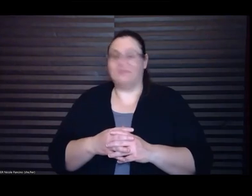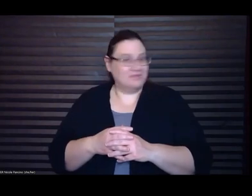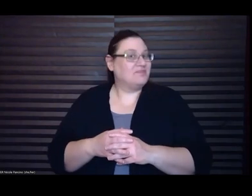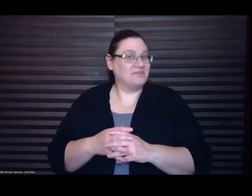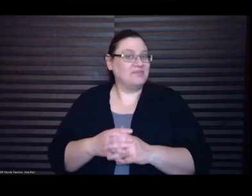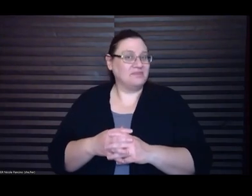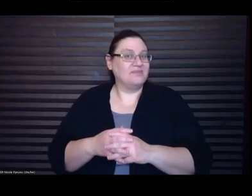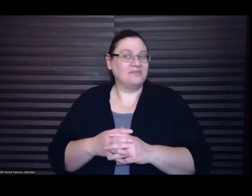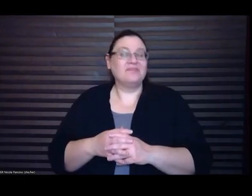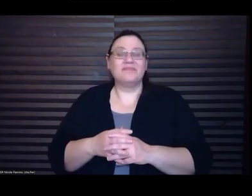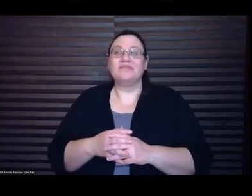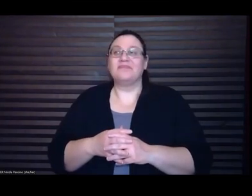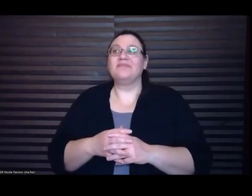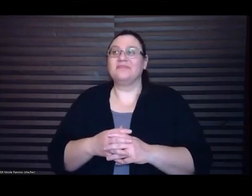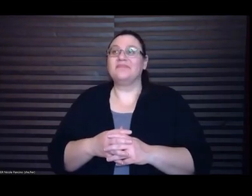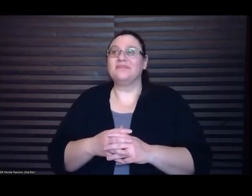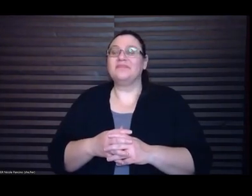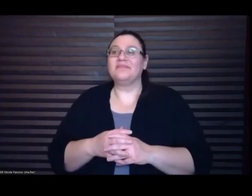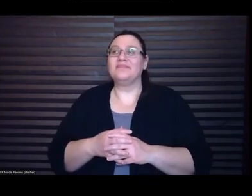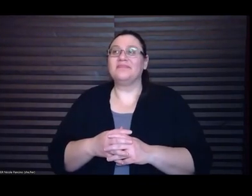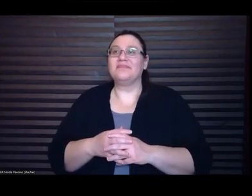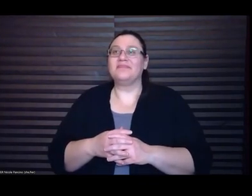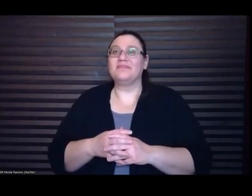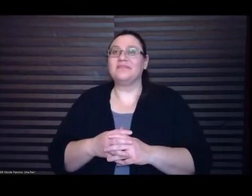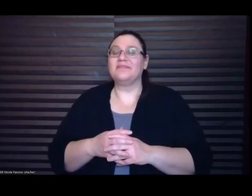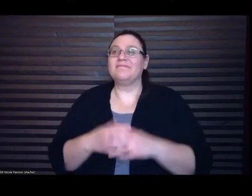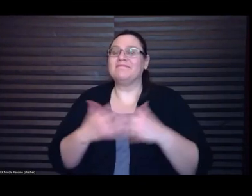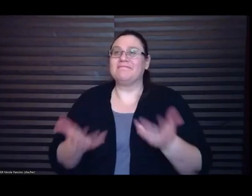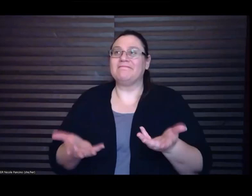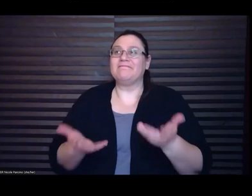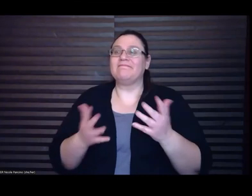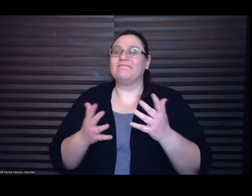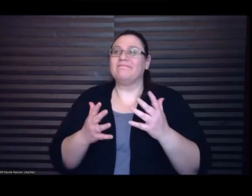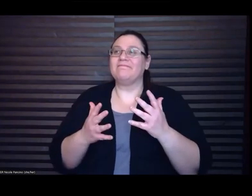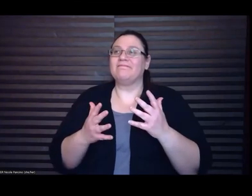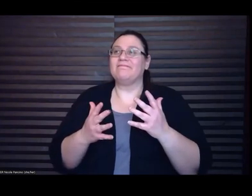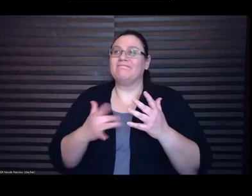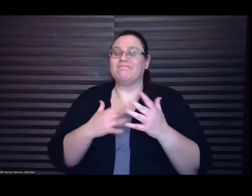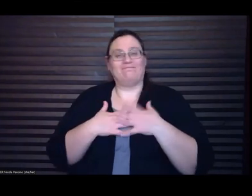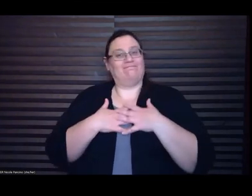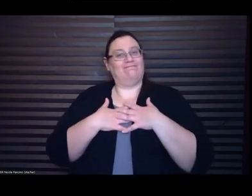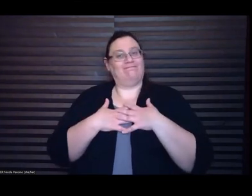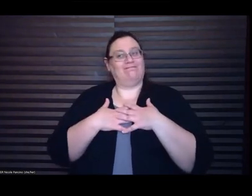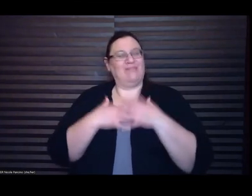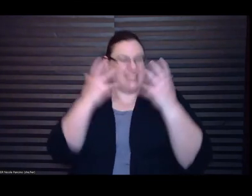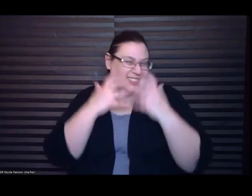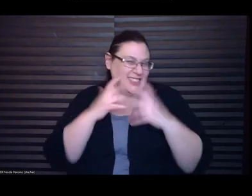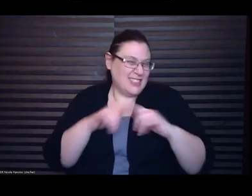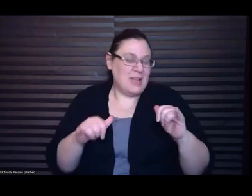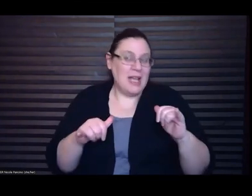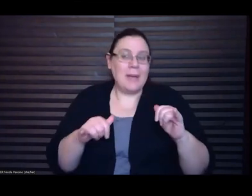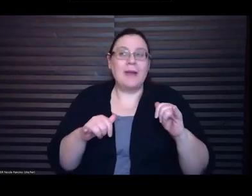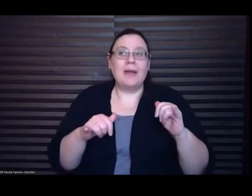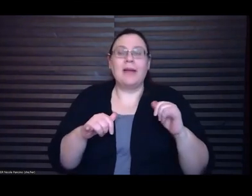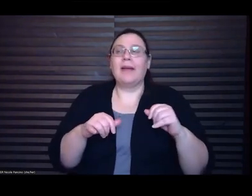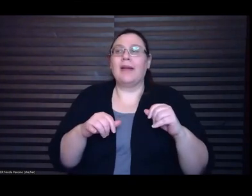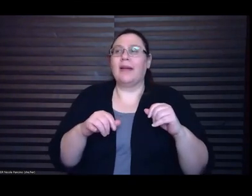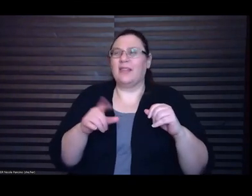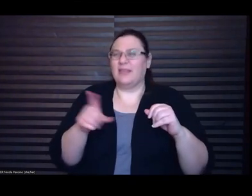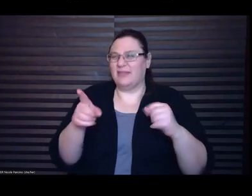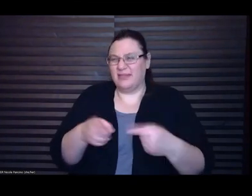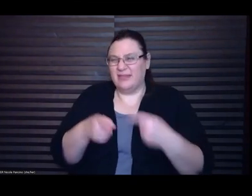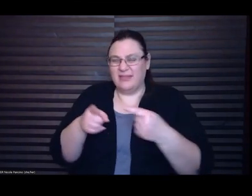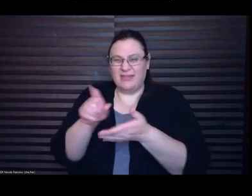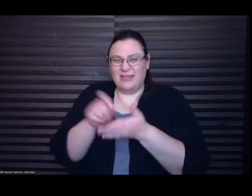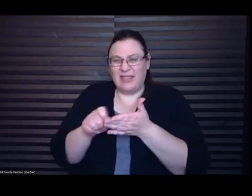I'm heartened and sorry also that you had trouble writing and concentrating Carmen um but I'm heartened